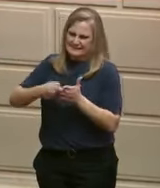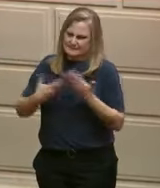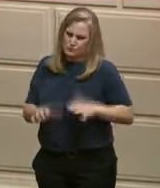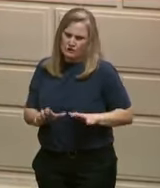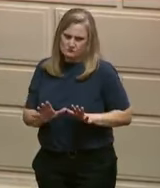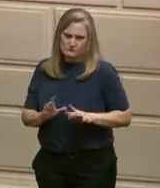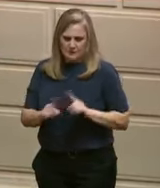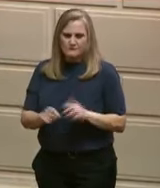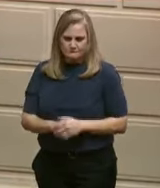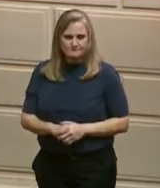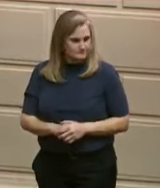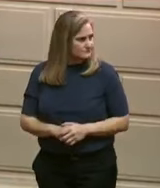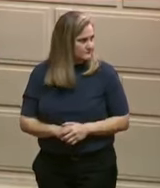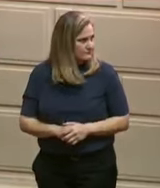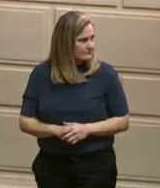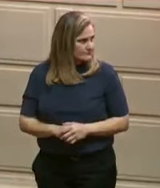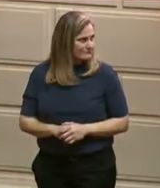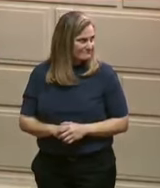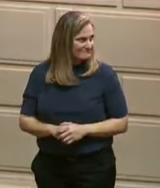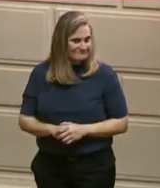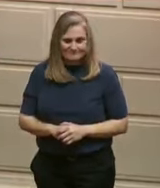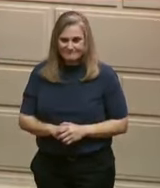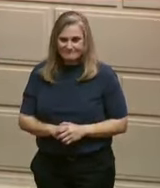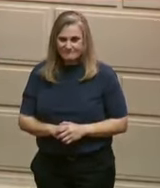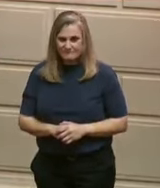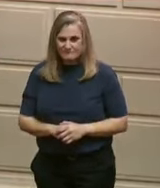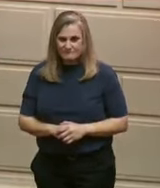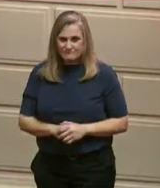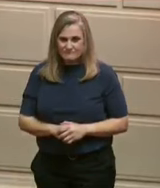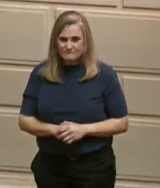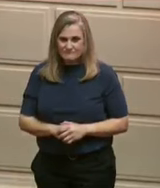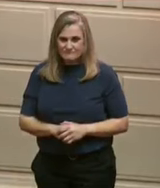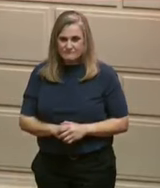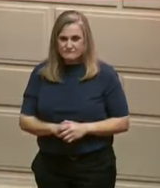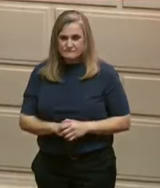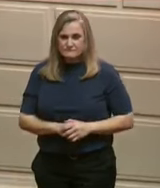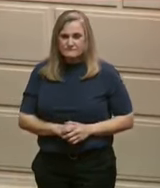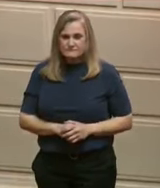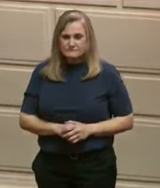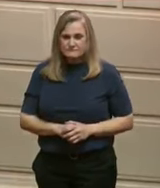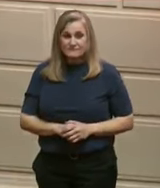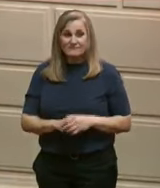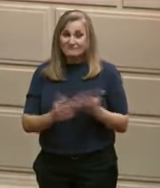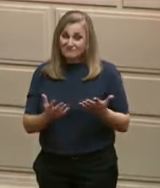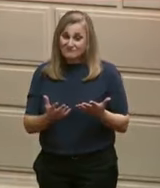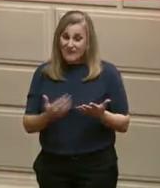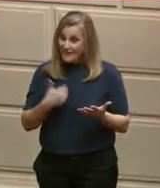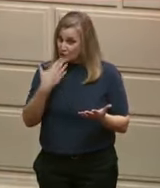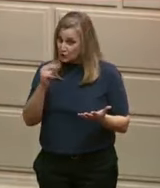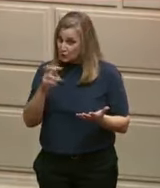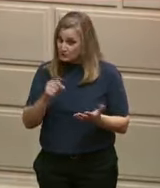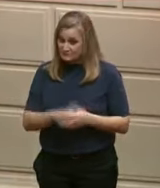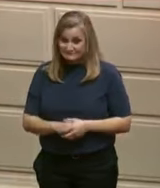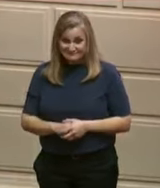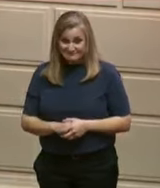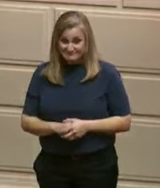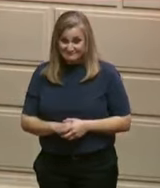happen to think that's worth applause. The good news, we don't have to start from scratch.